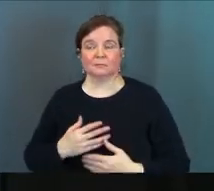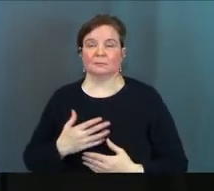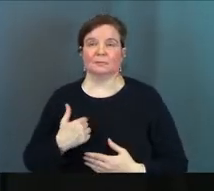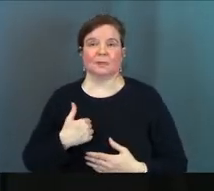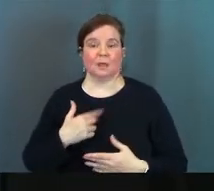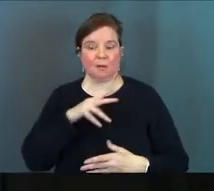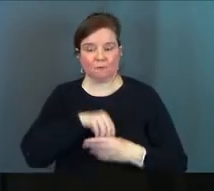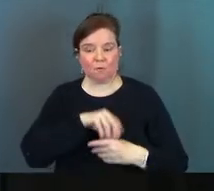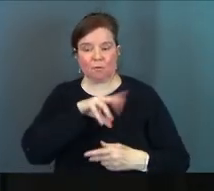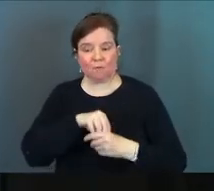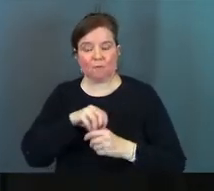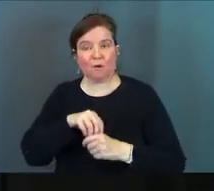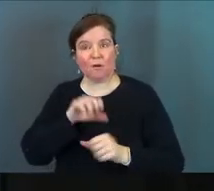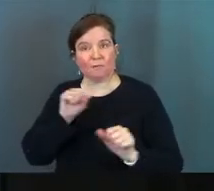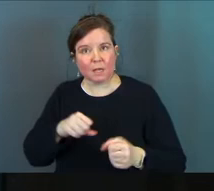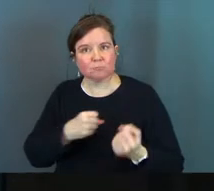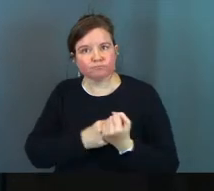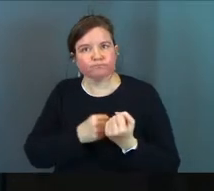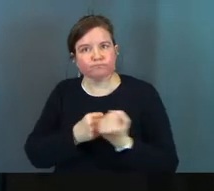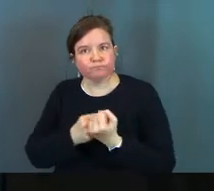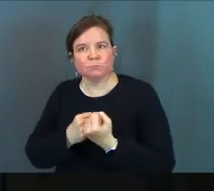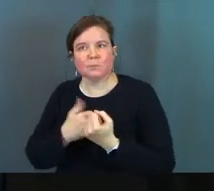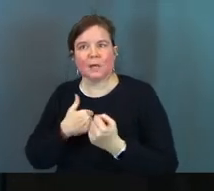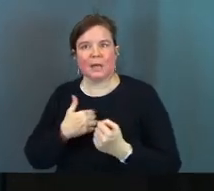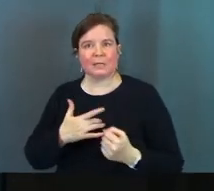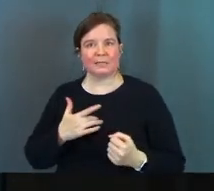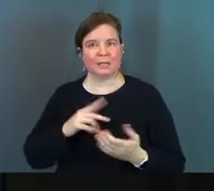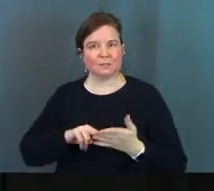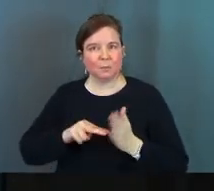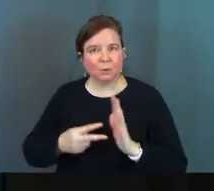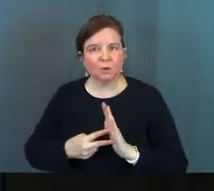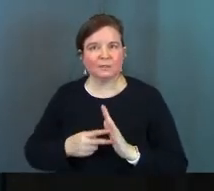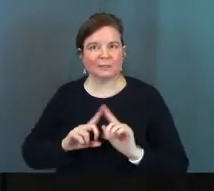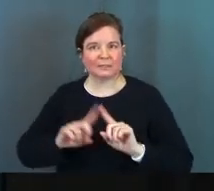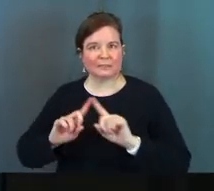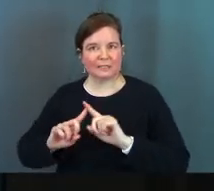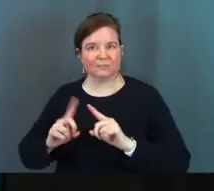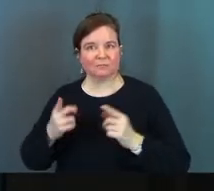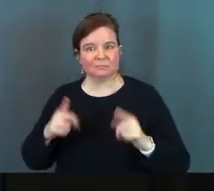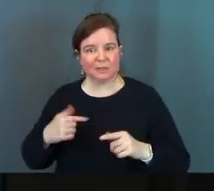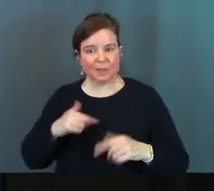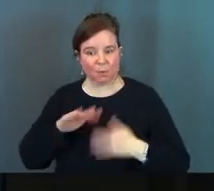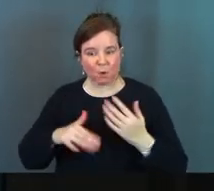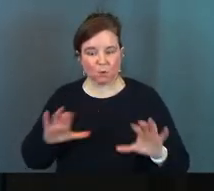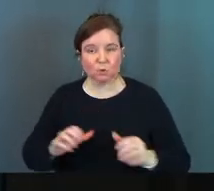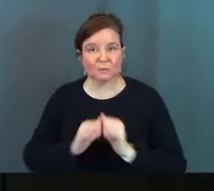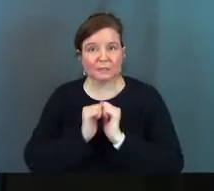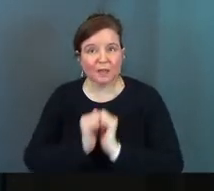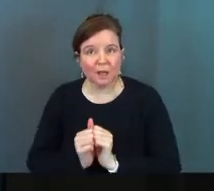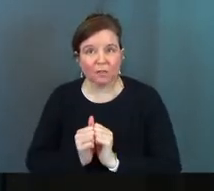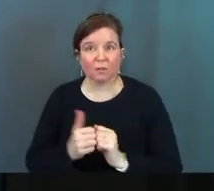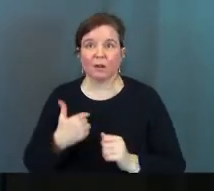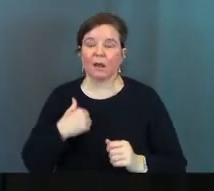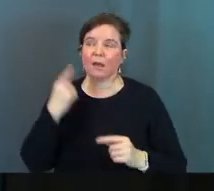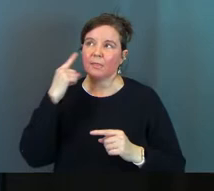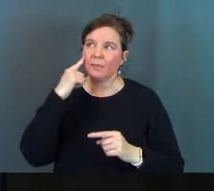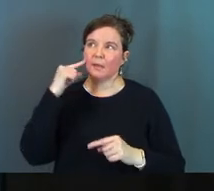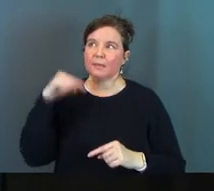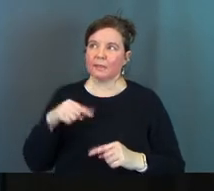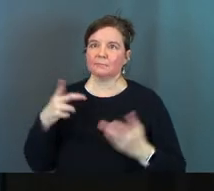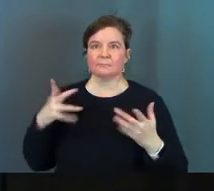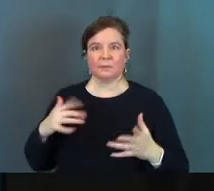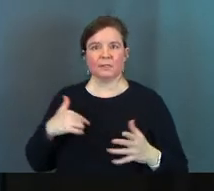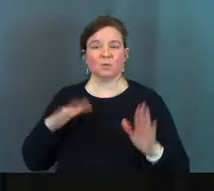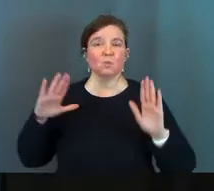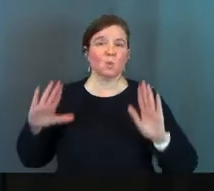I can get involved in those causes and the sense of purpose and the difference making that we all do together and I can think that this is